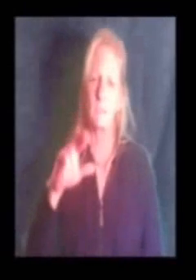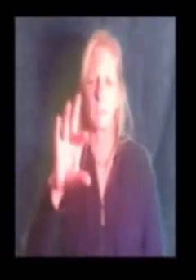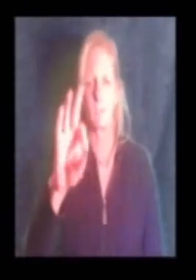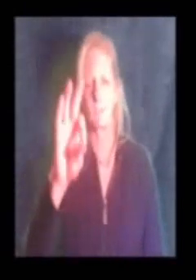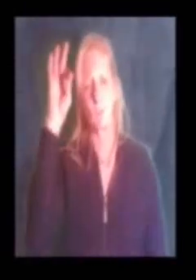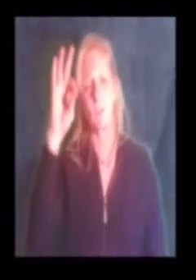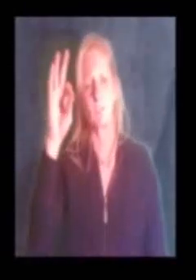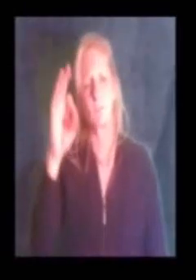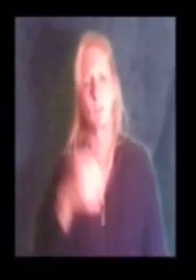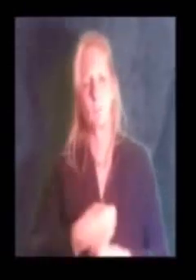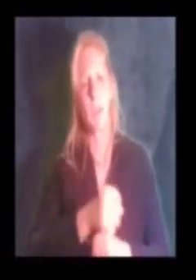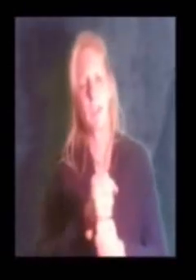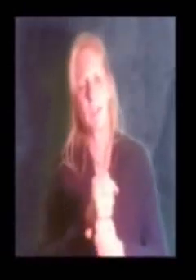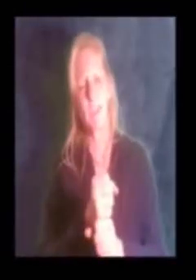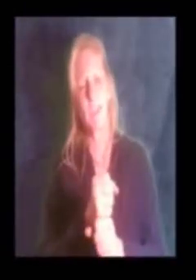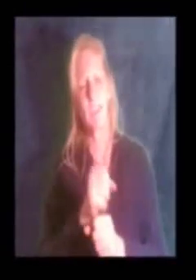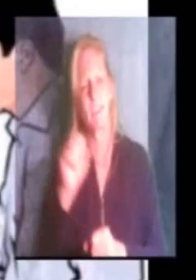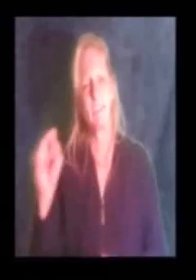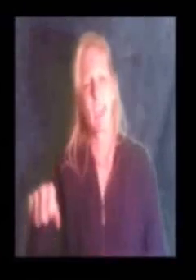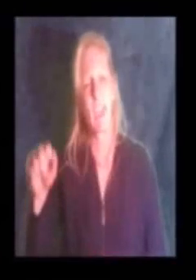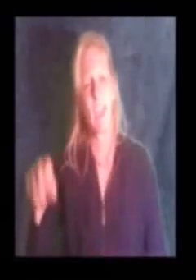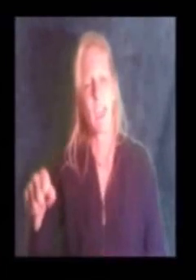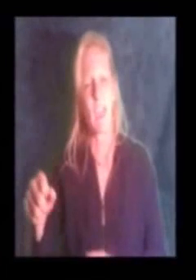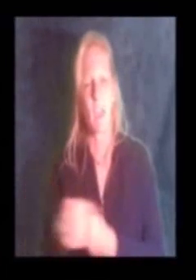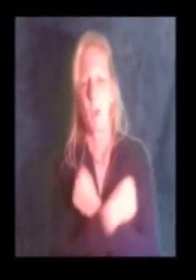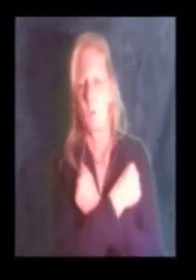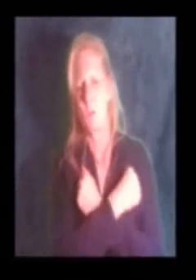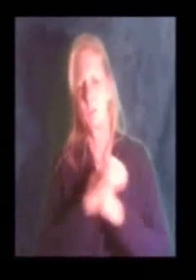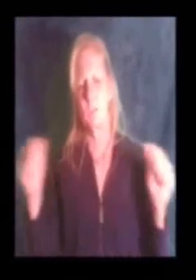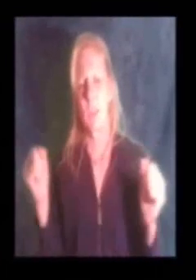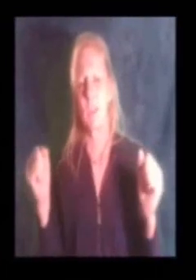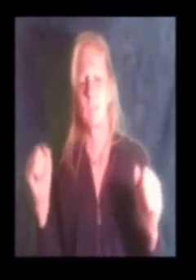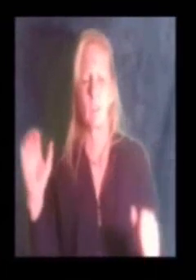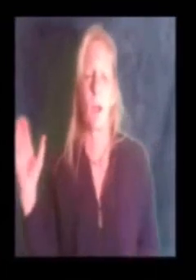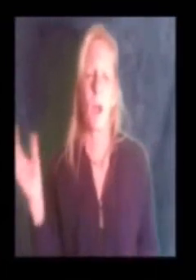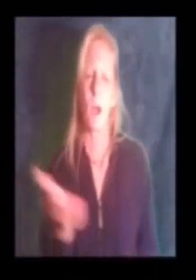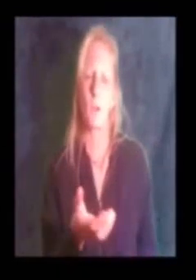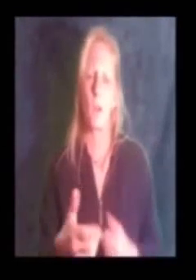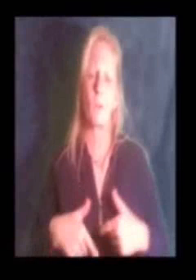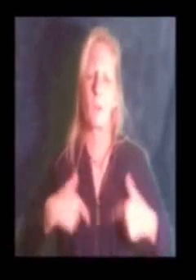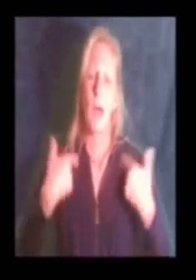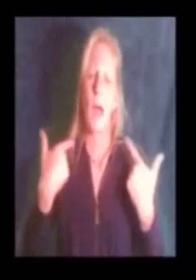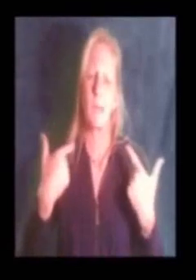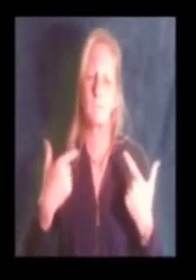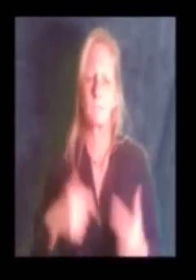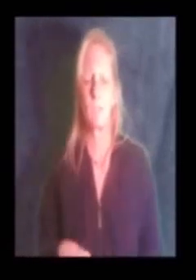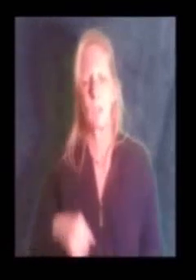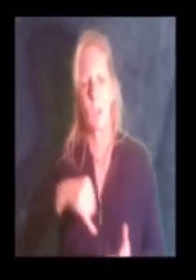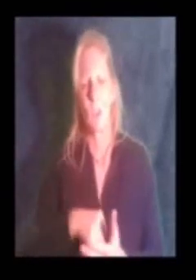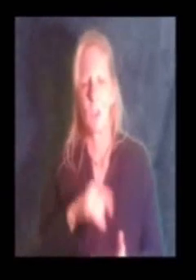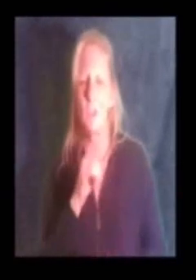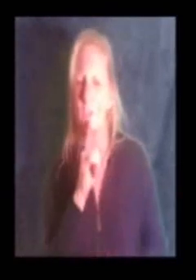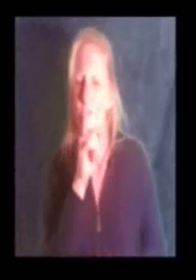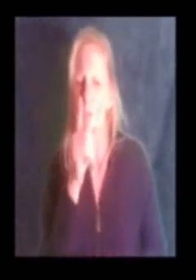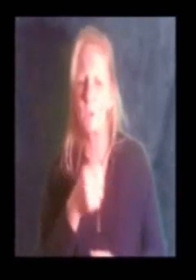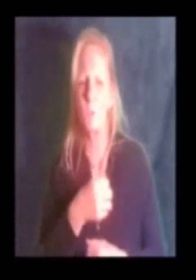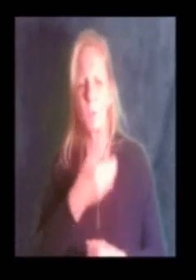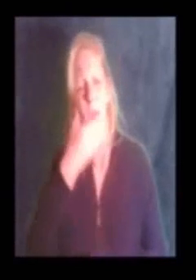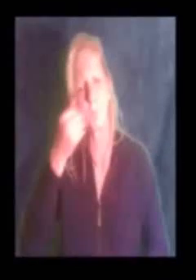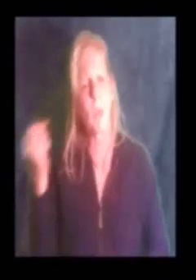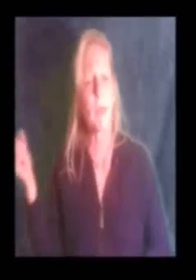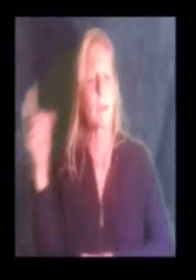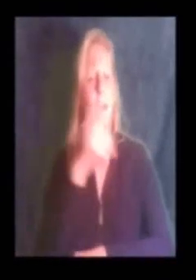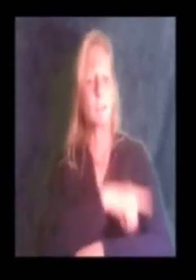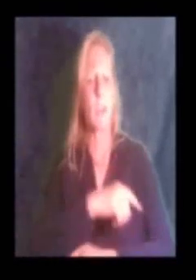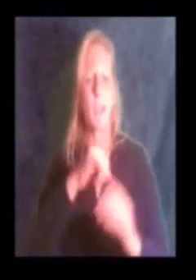There's a choice we're making, we're saving our whole lives It's true